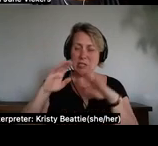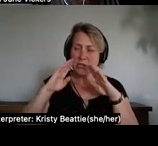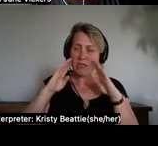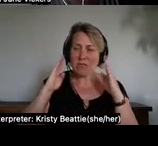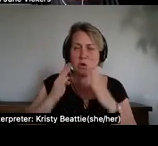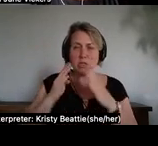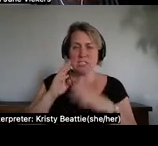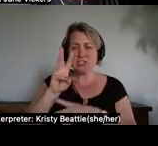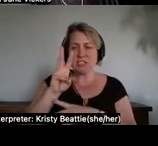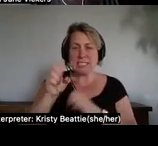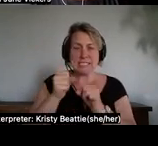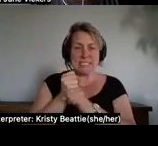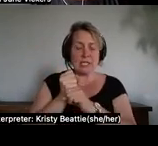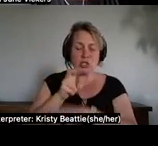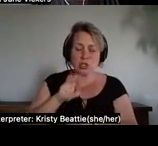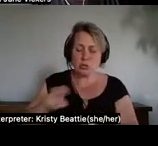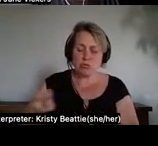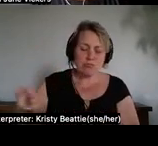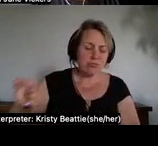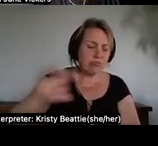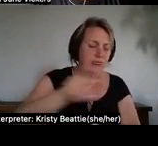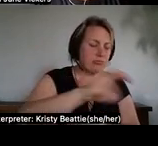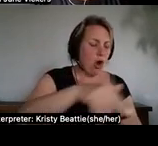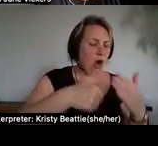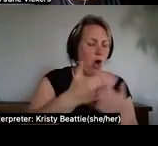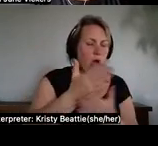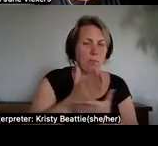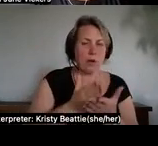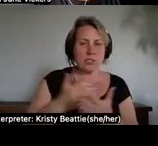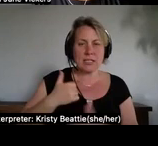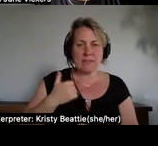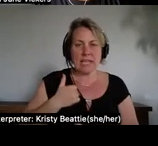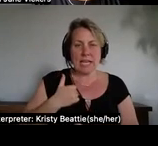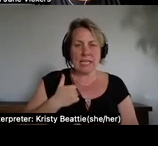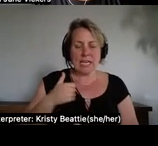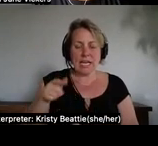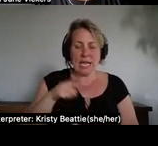canada and heard from more than 6 500 witnesses